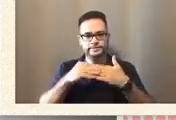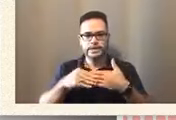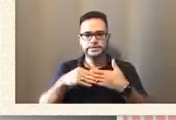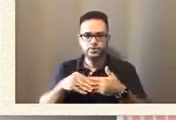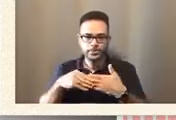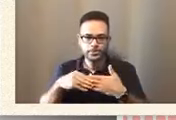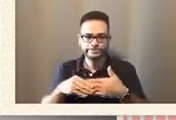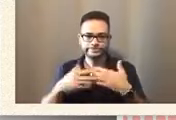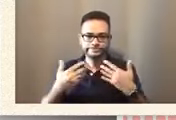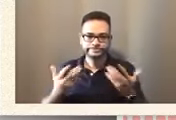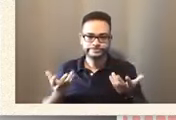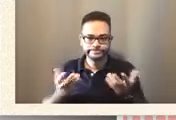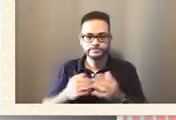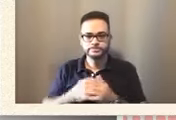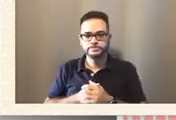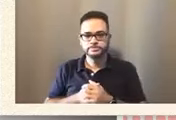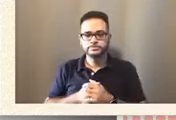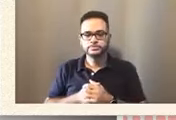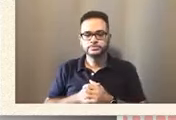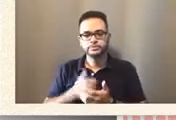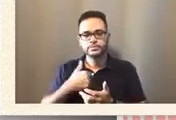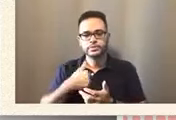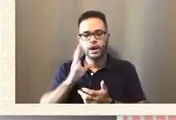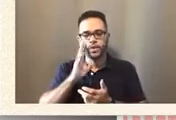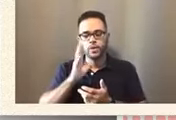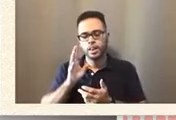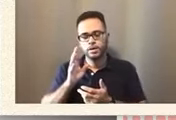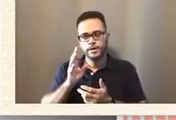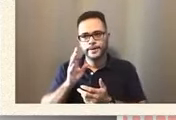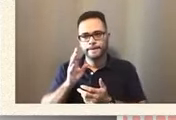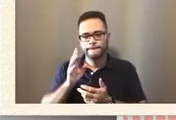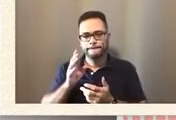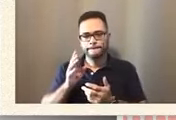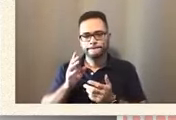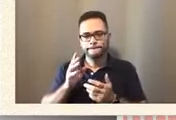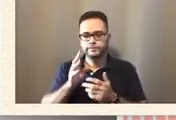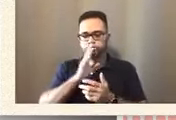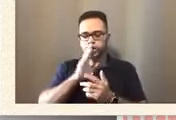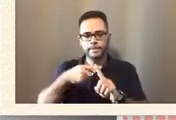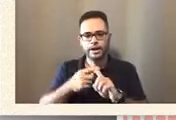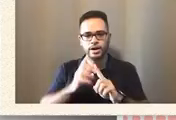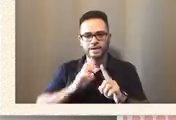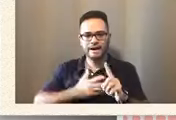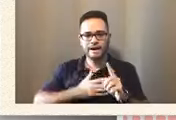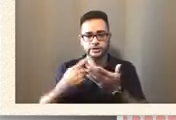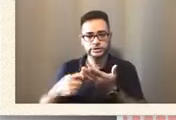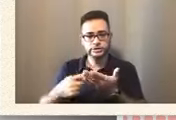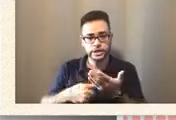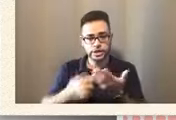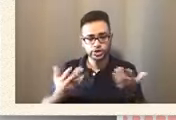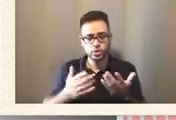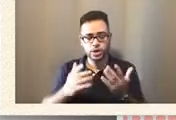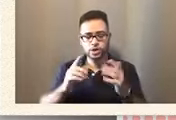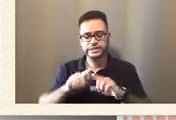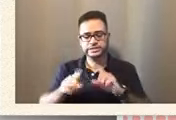And I'm going to go to what our discussion should be, the challenges that we are having now.